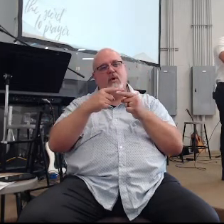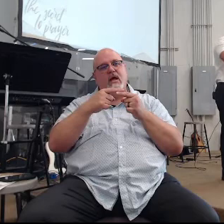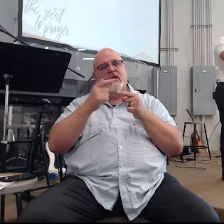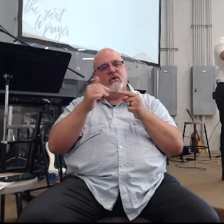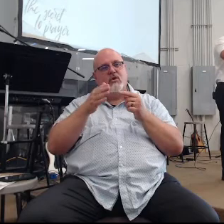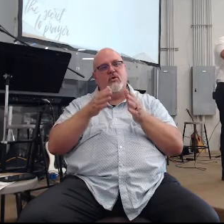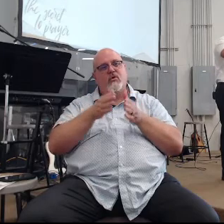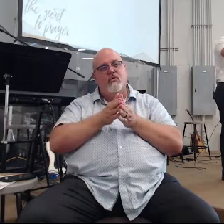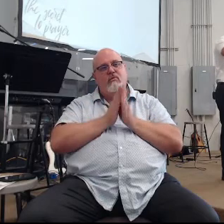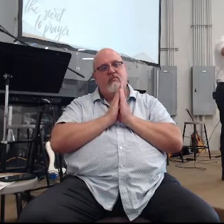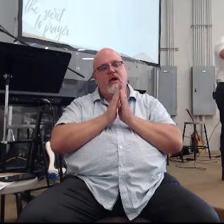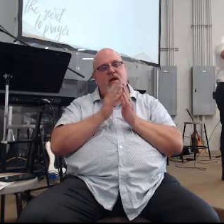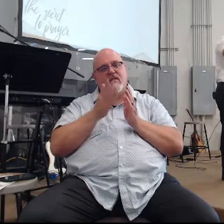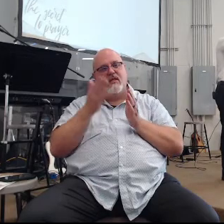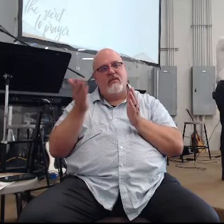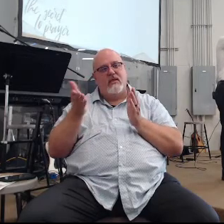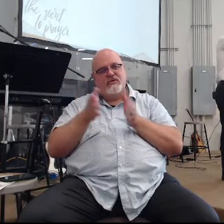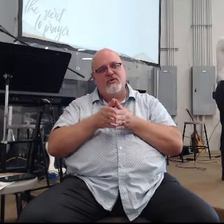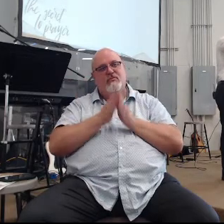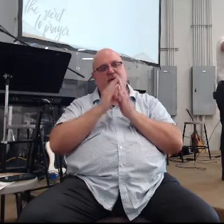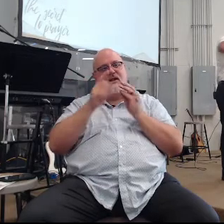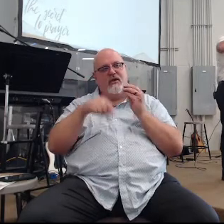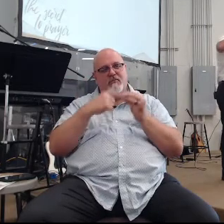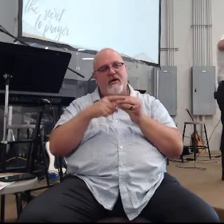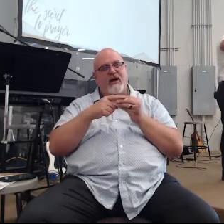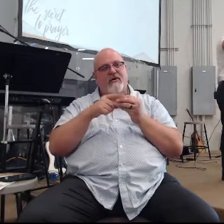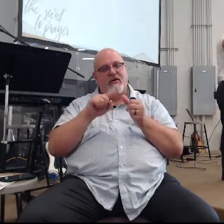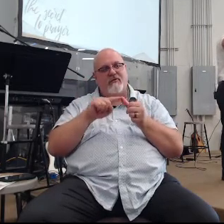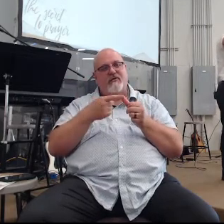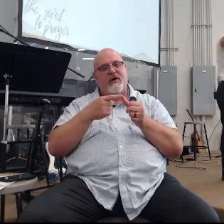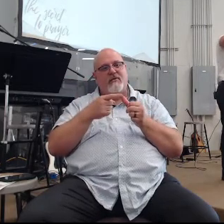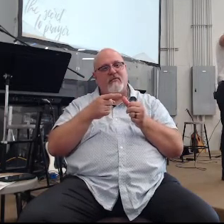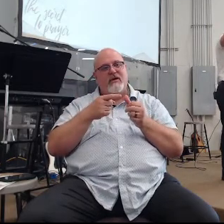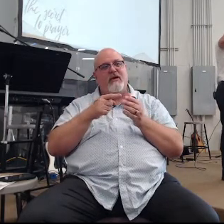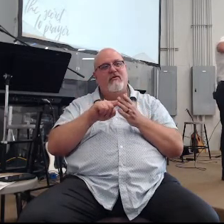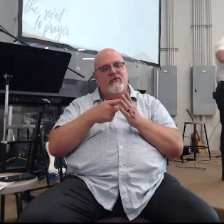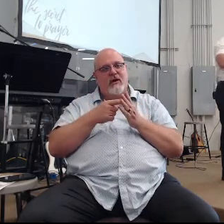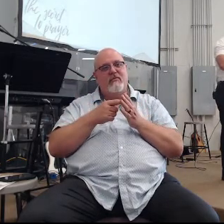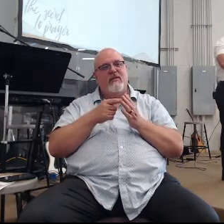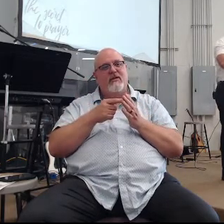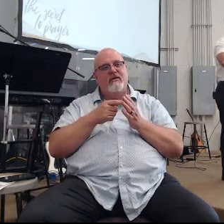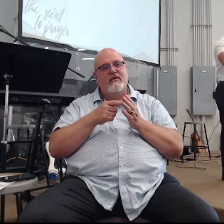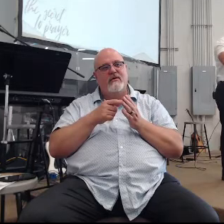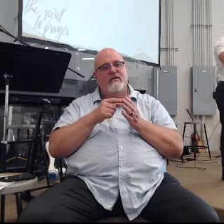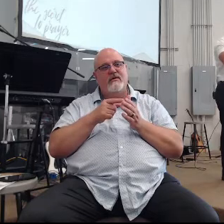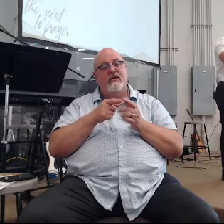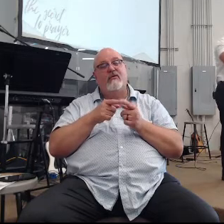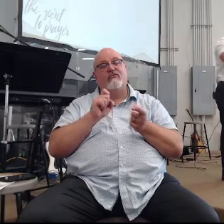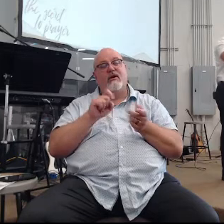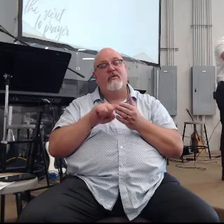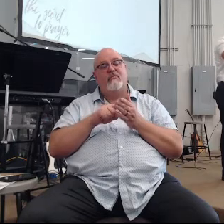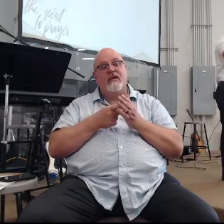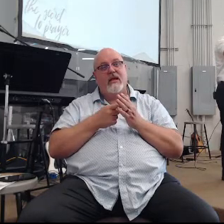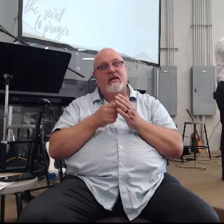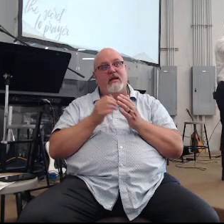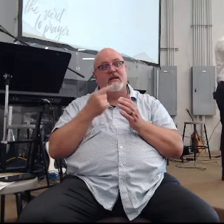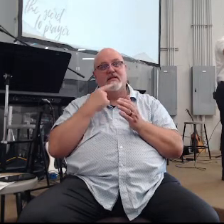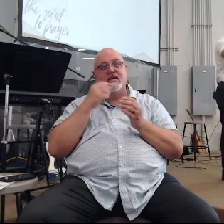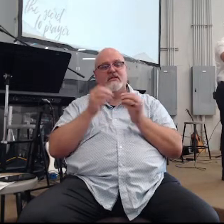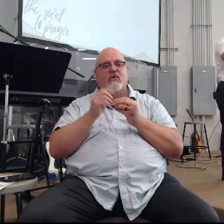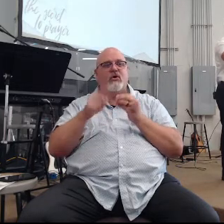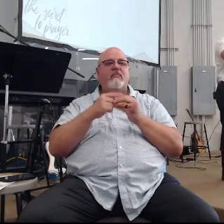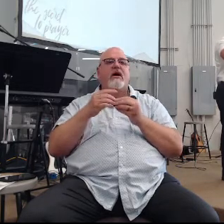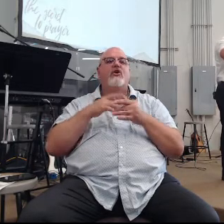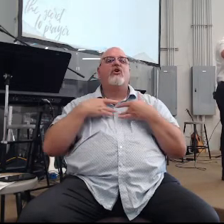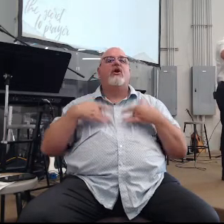the kind of things you pray about all those things we talked about at the beginning about how we measure our prayer lives it says more about your heart